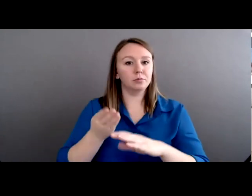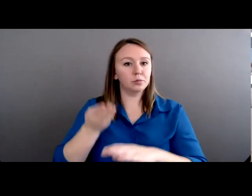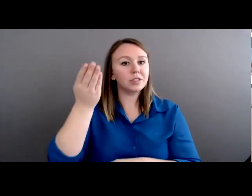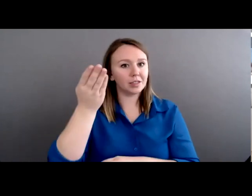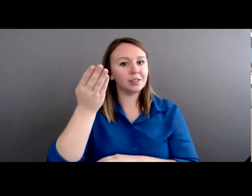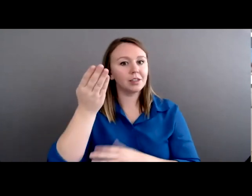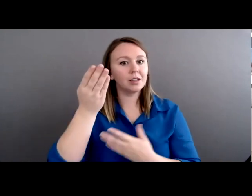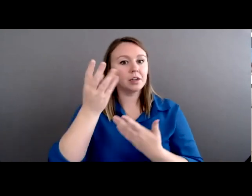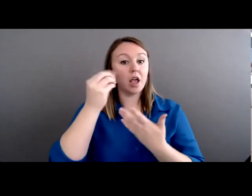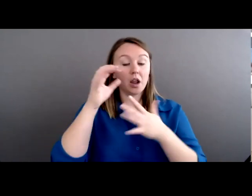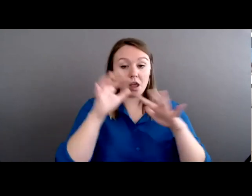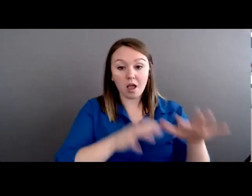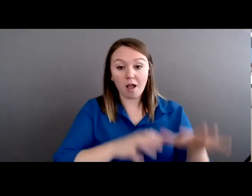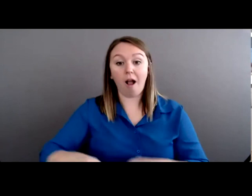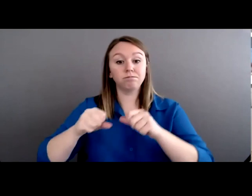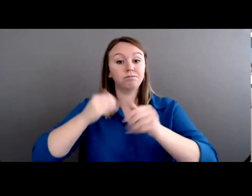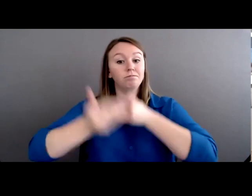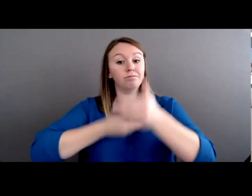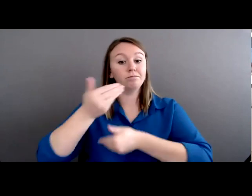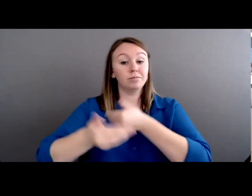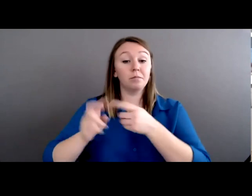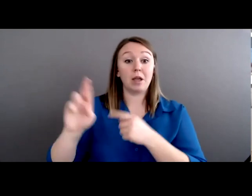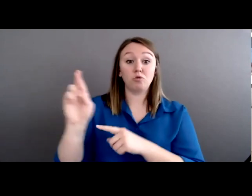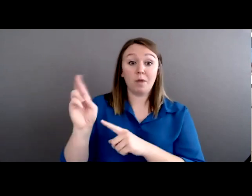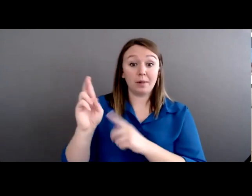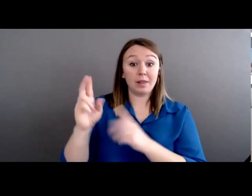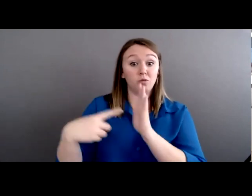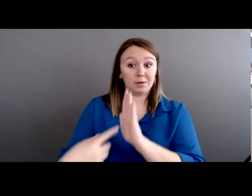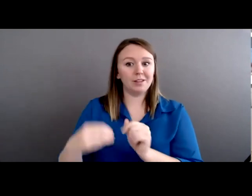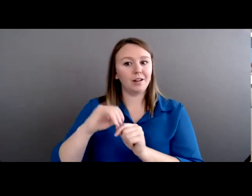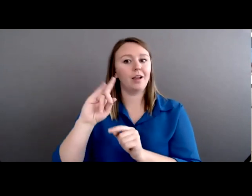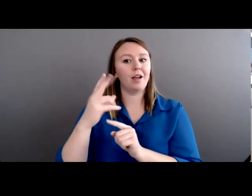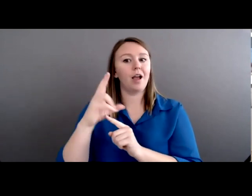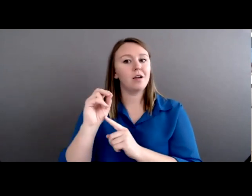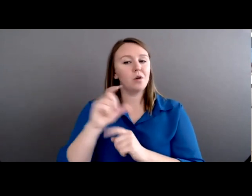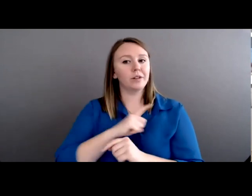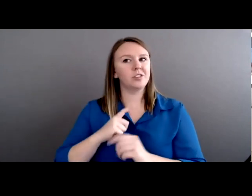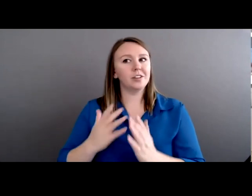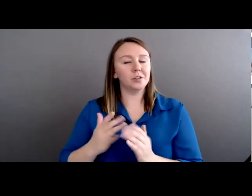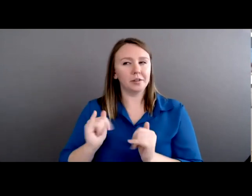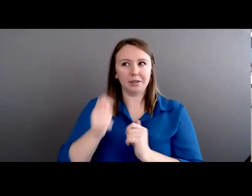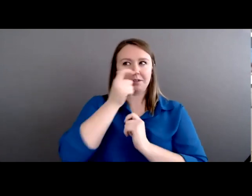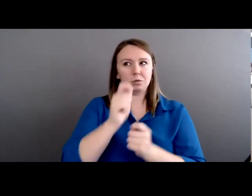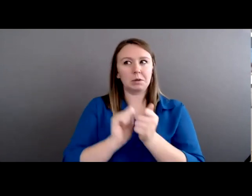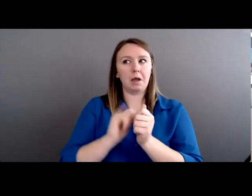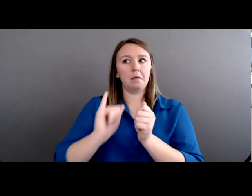spearheaded by Republican representatives in the Idaho legislature. So it was interesting to see the way that that came about.